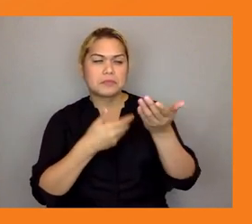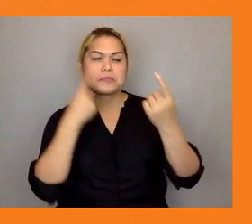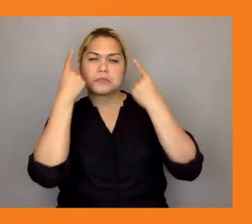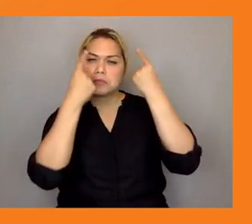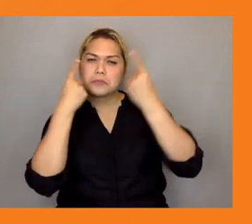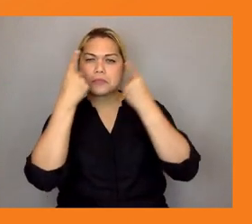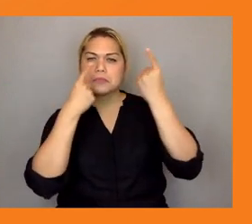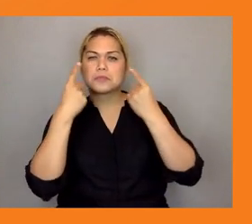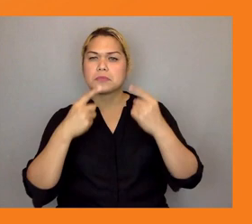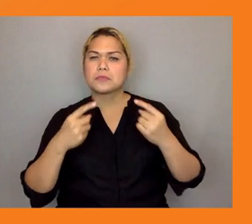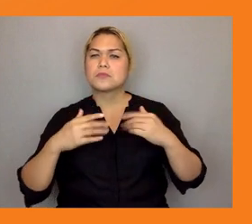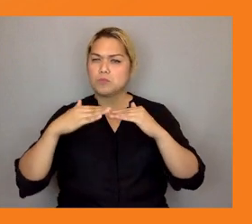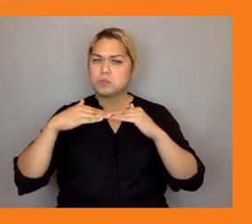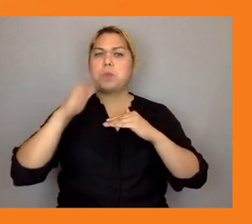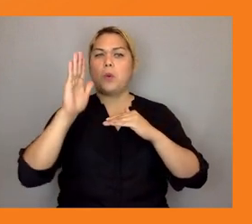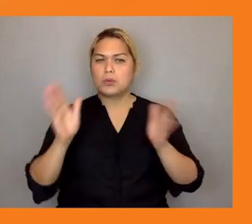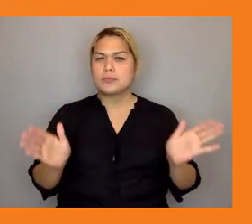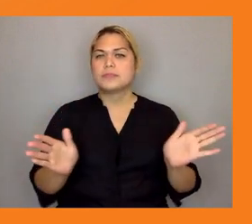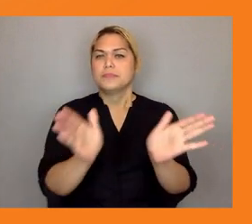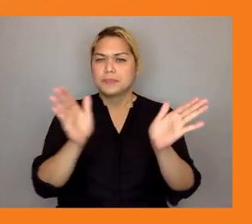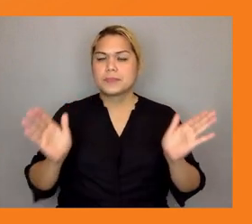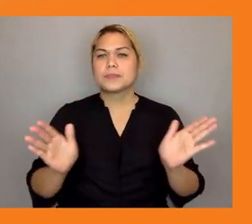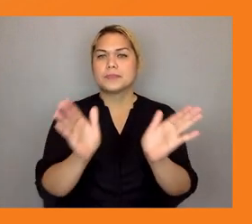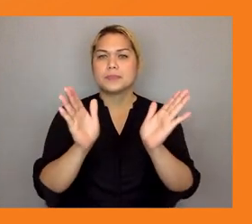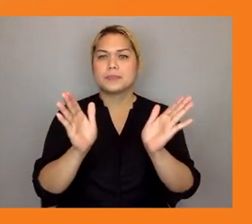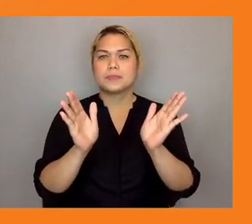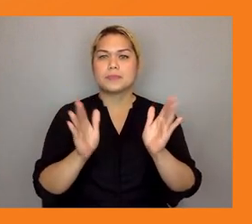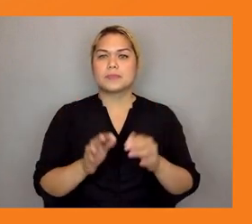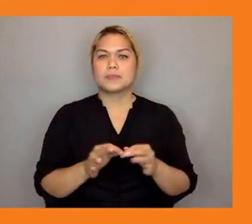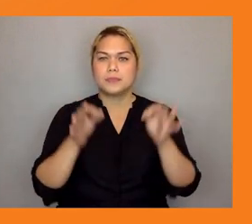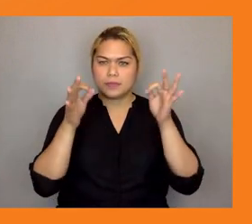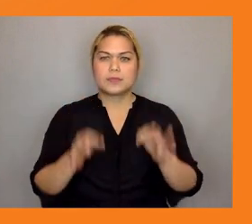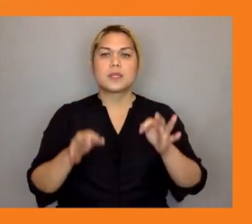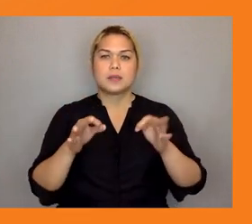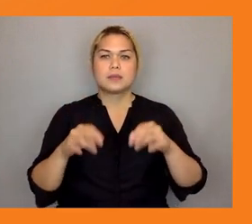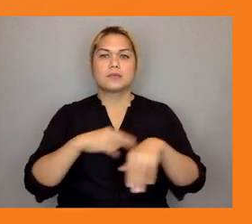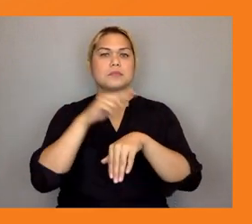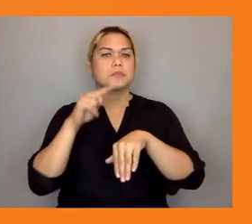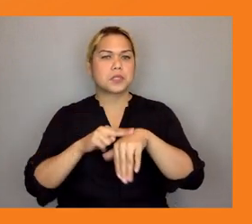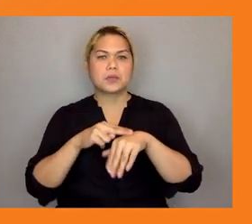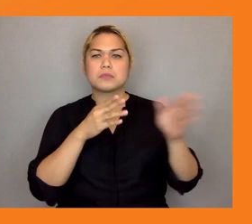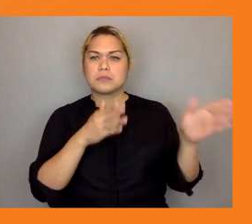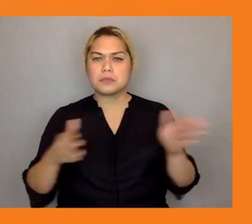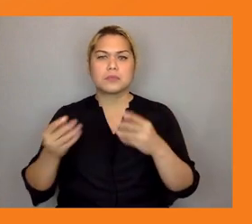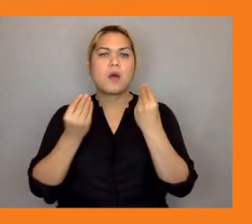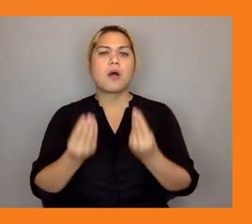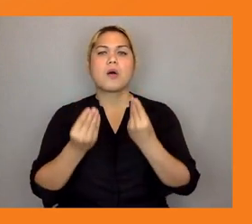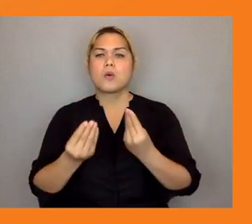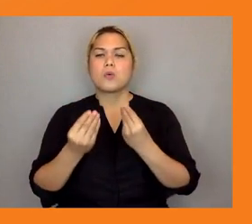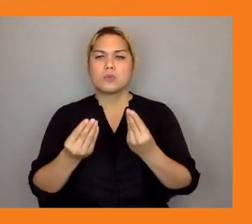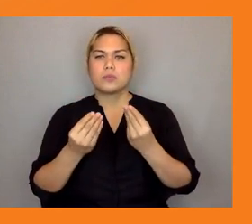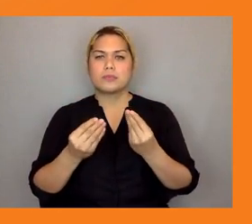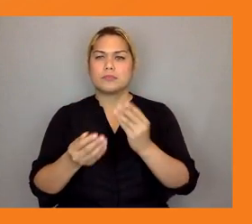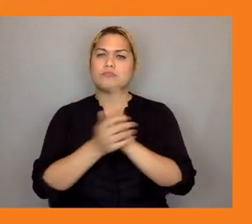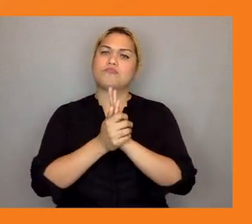including decisions on national plans for just transitions and to strengthen their capacity in it to conclude from my side